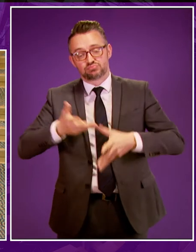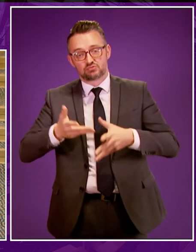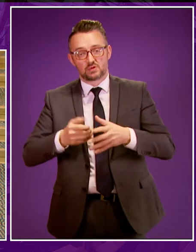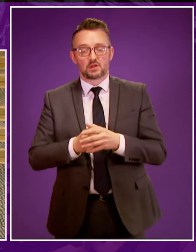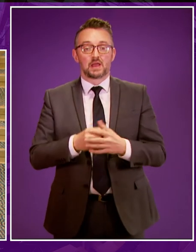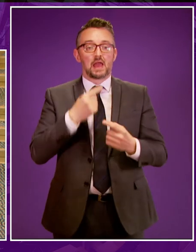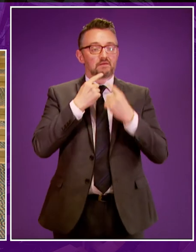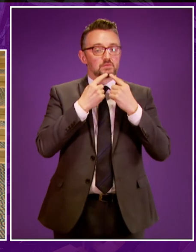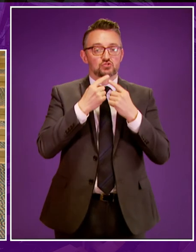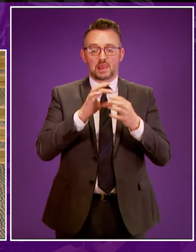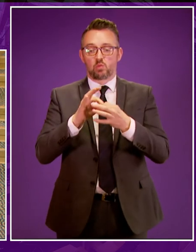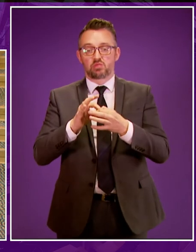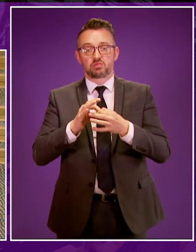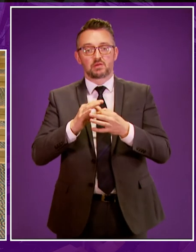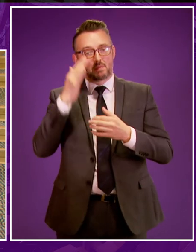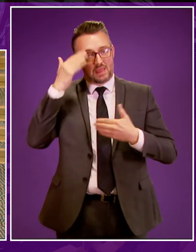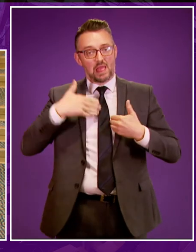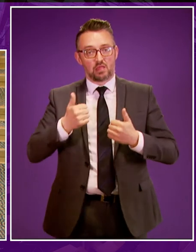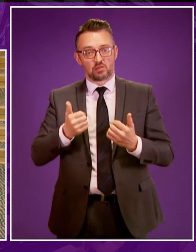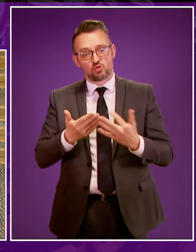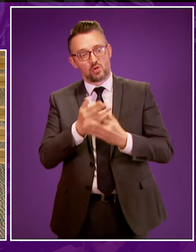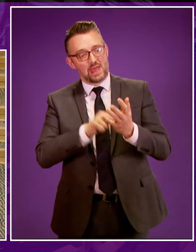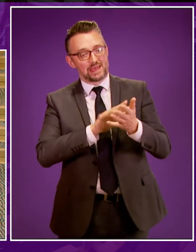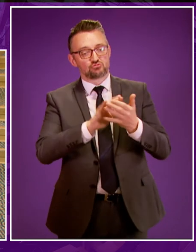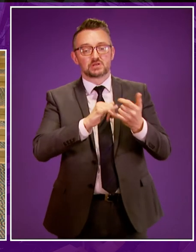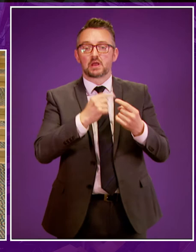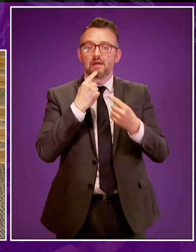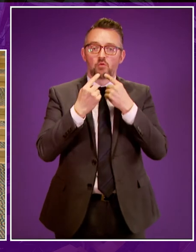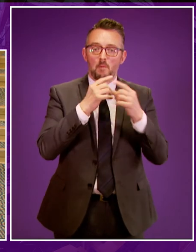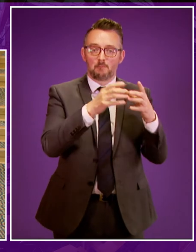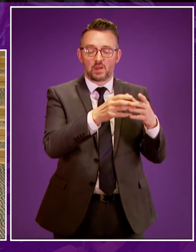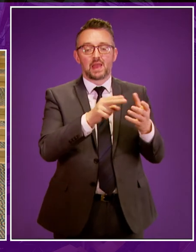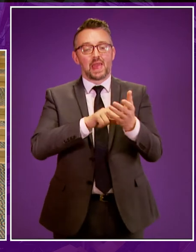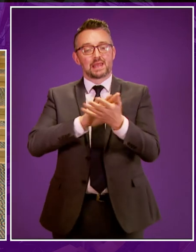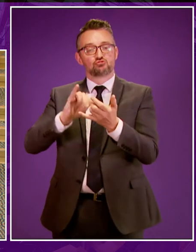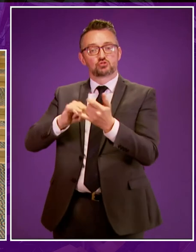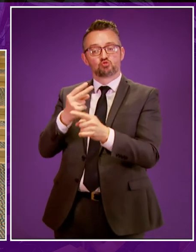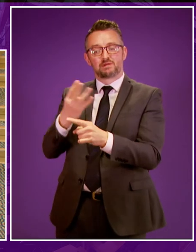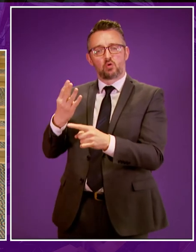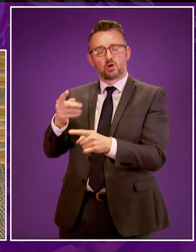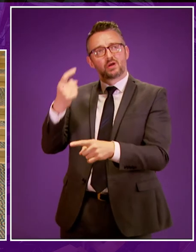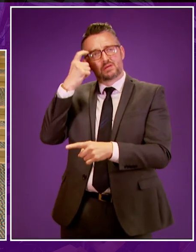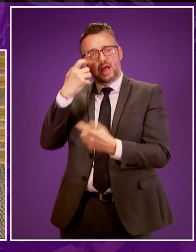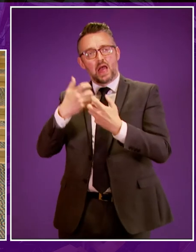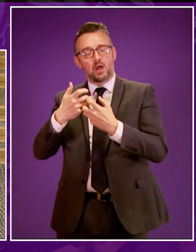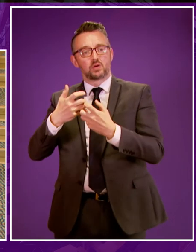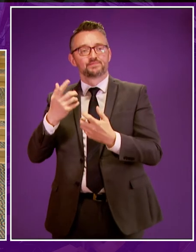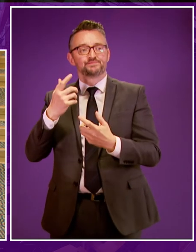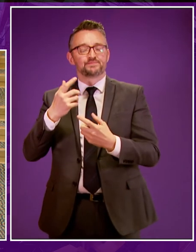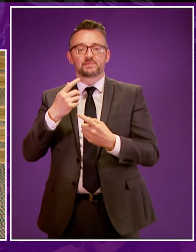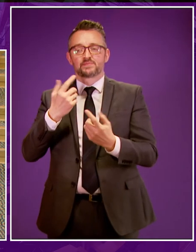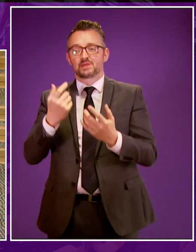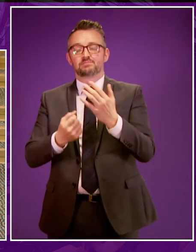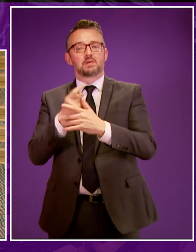about mental health accessible for BSL users through NHS Inform and the NHS 24 will explore how telemedicine initiatives like Breathing